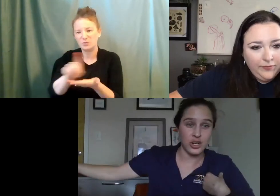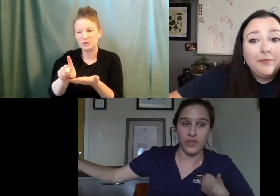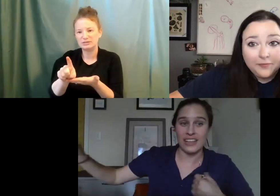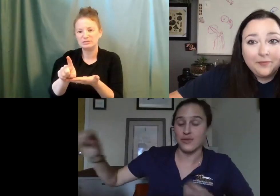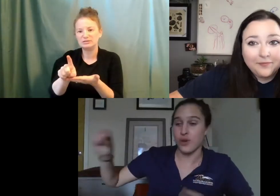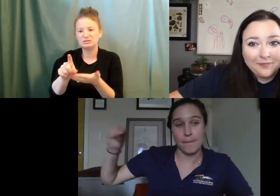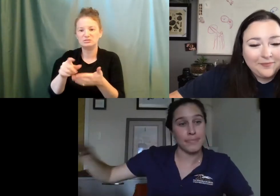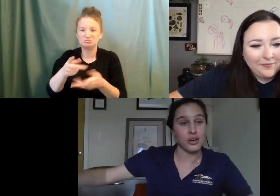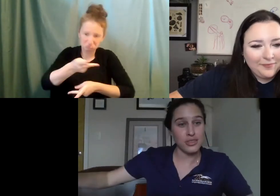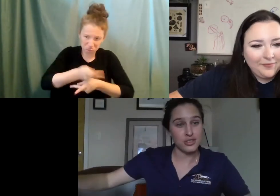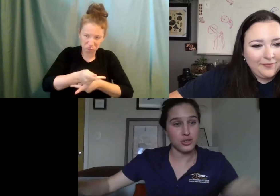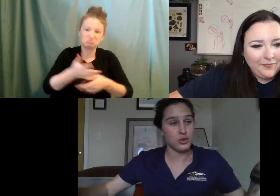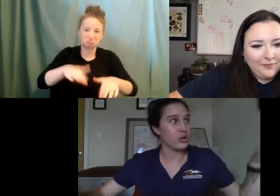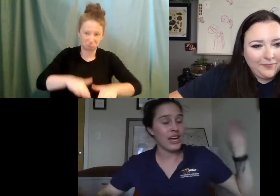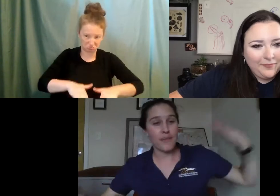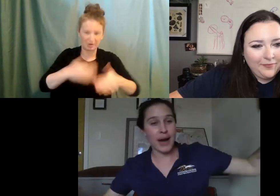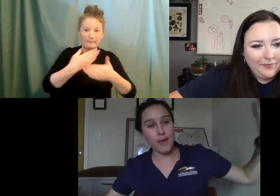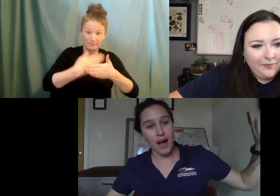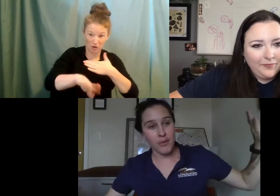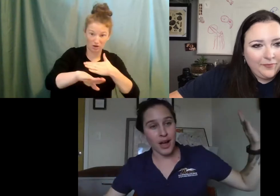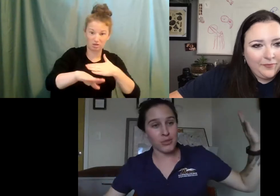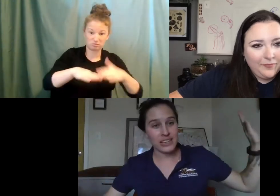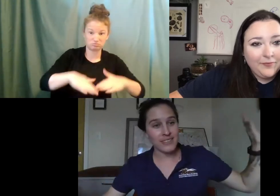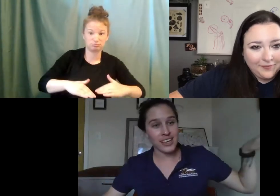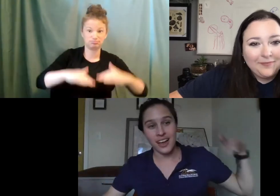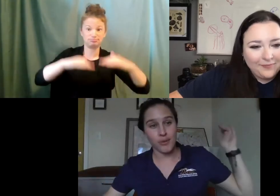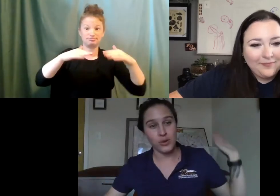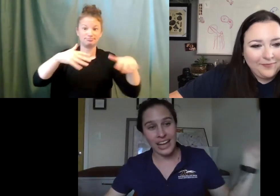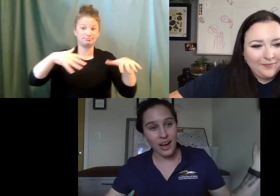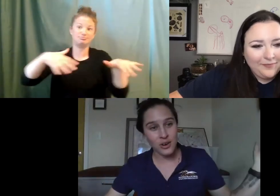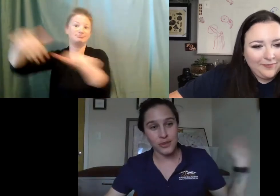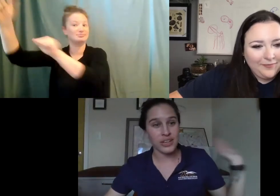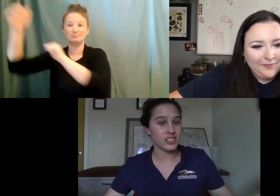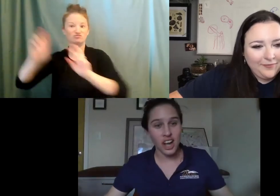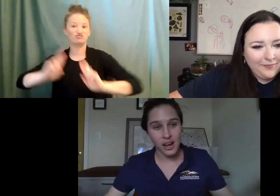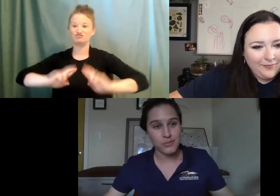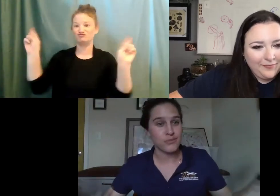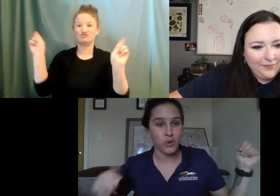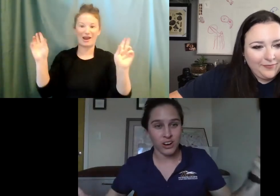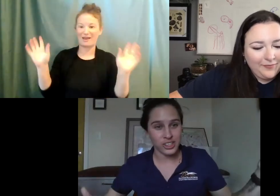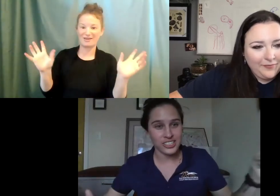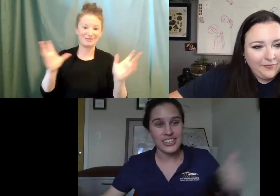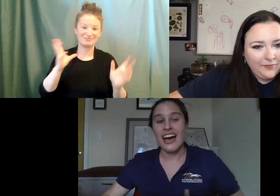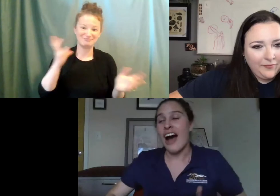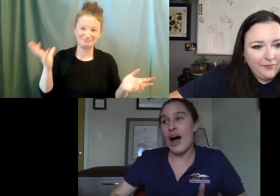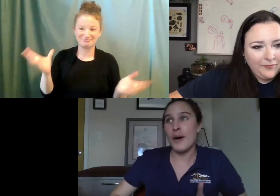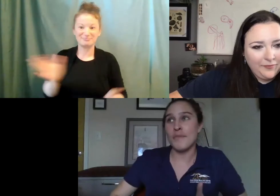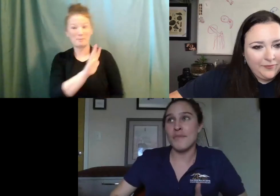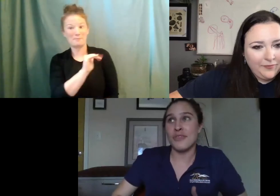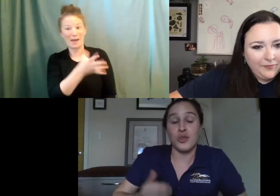own. You know, that's from birth to by mom, I'm leaving, I'm moving out, I'm getting a job. We're all good.